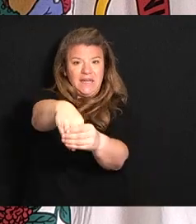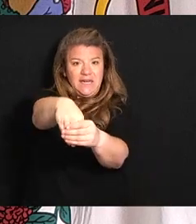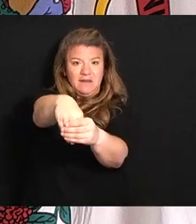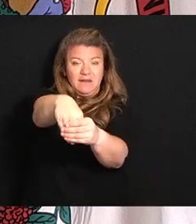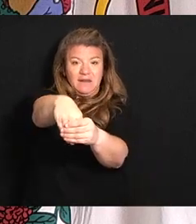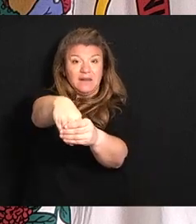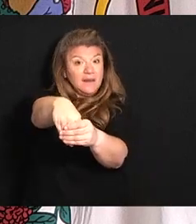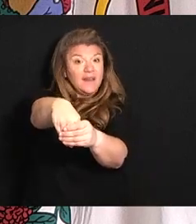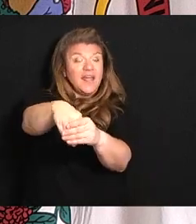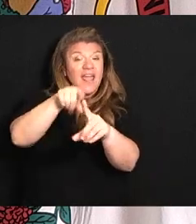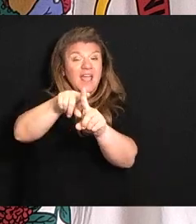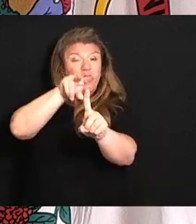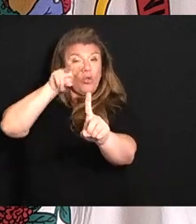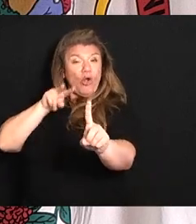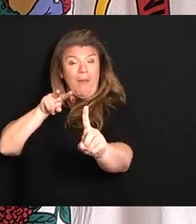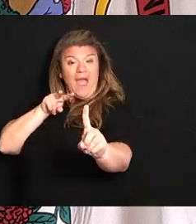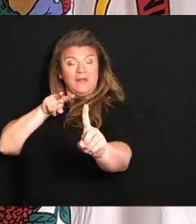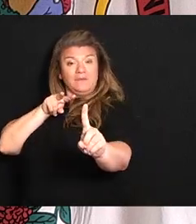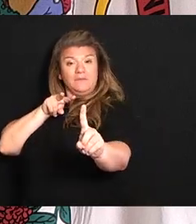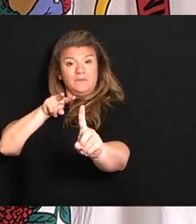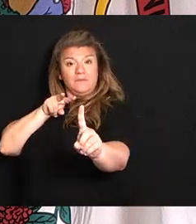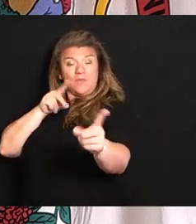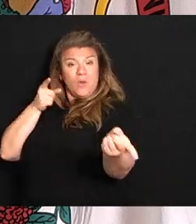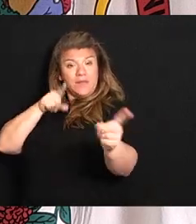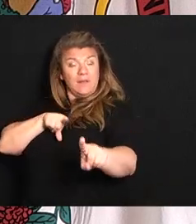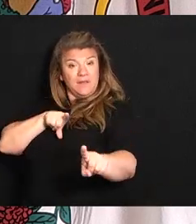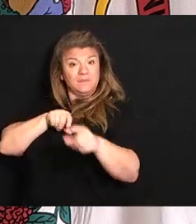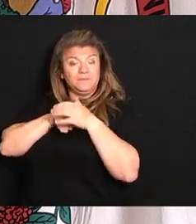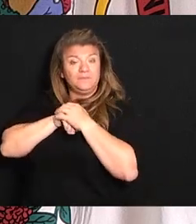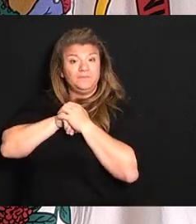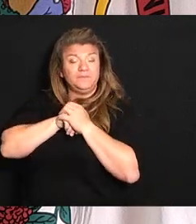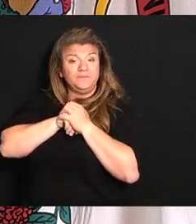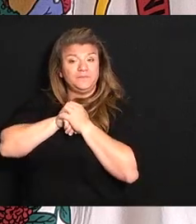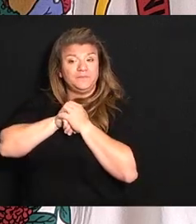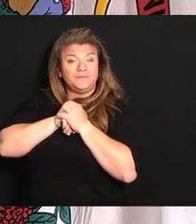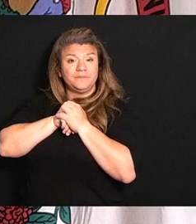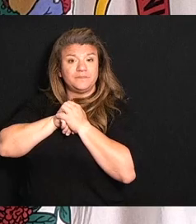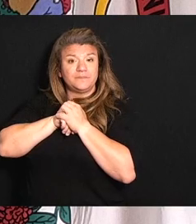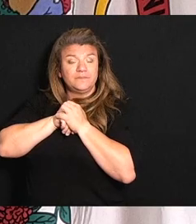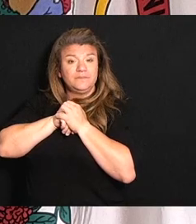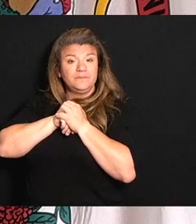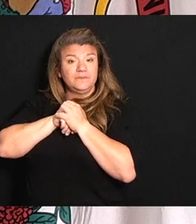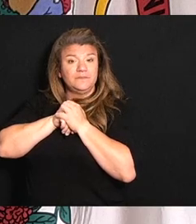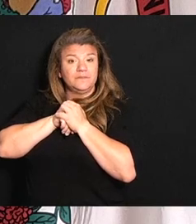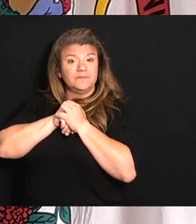if you just step back and just think about just this, think of the